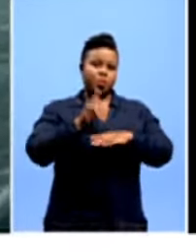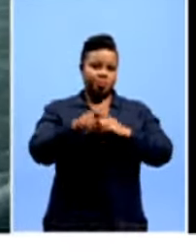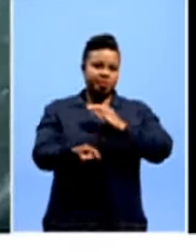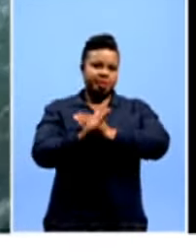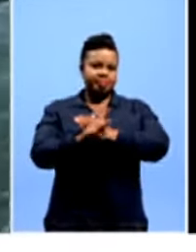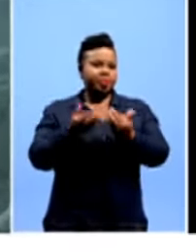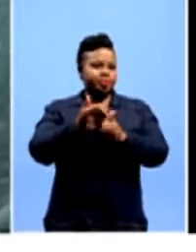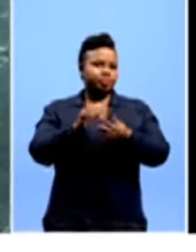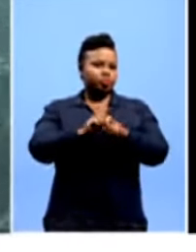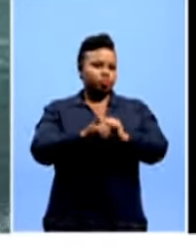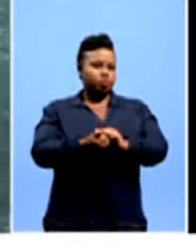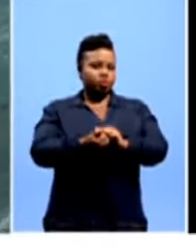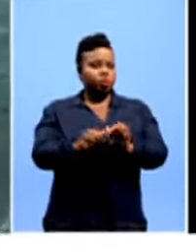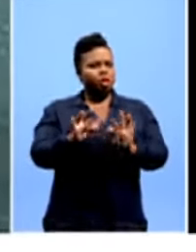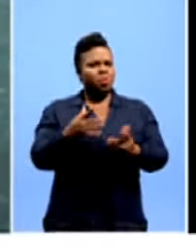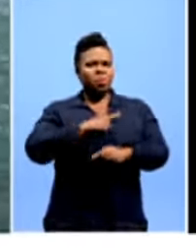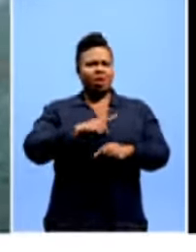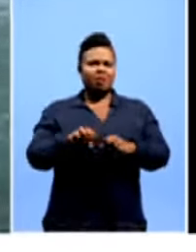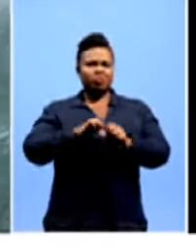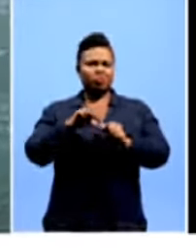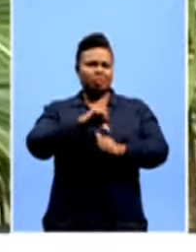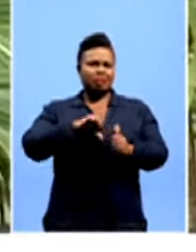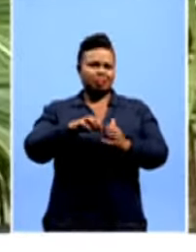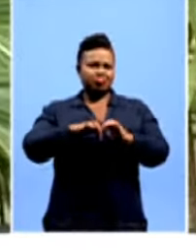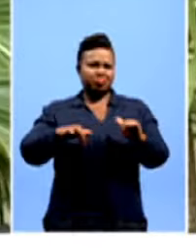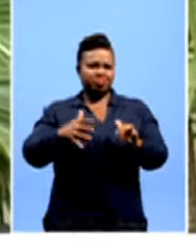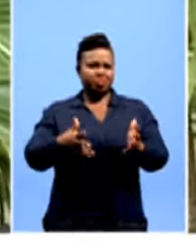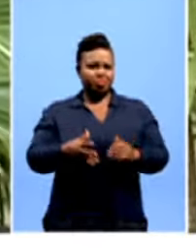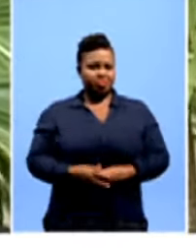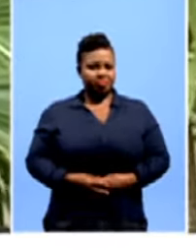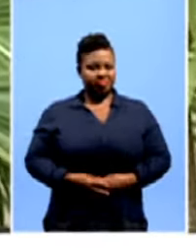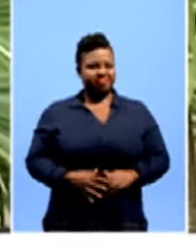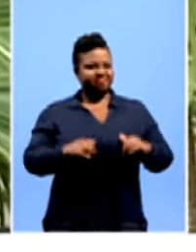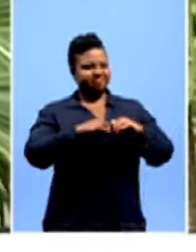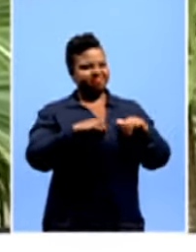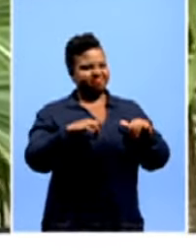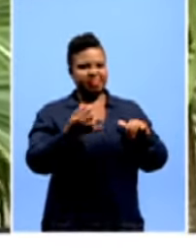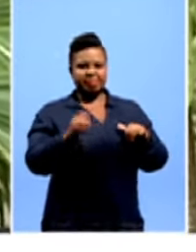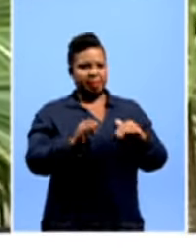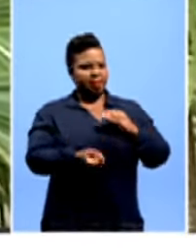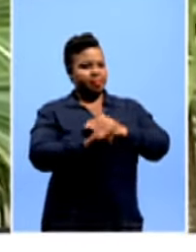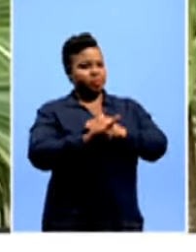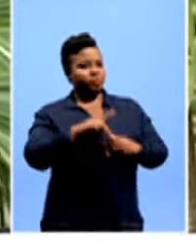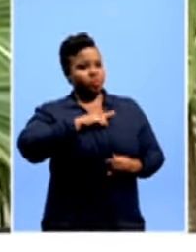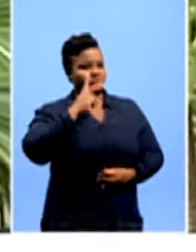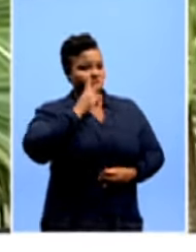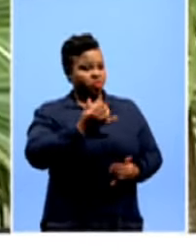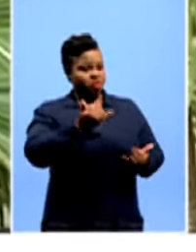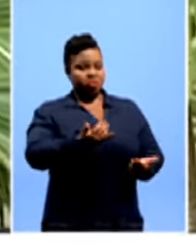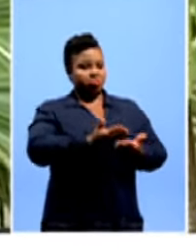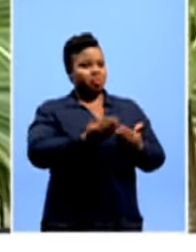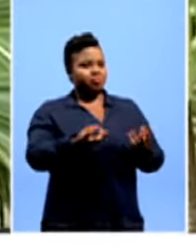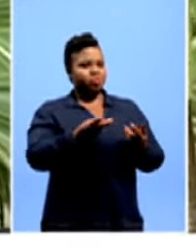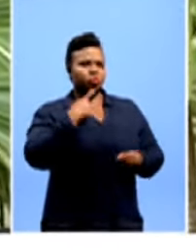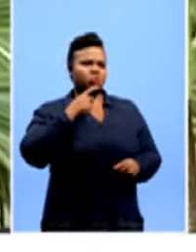done through sport in a fragmented society. You still have a segregation. If you can check now, people